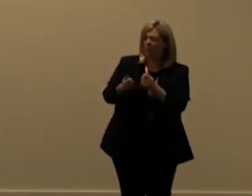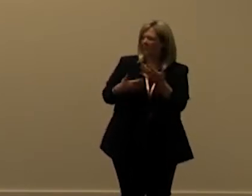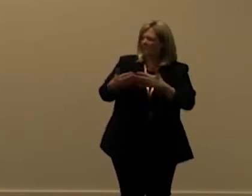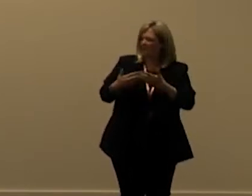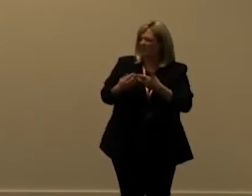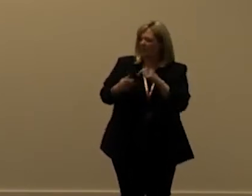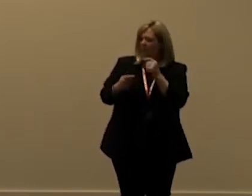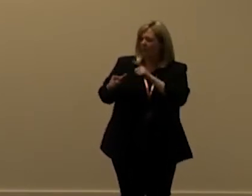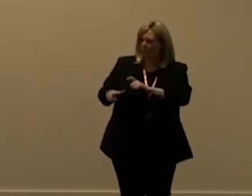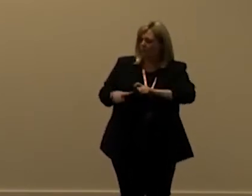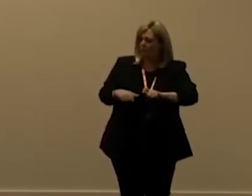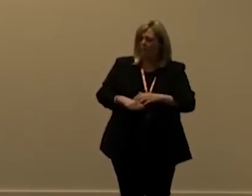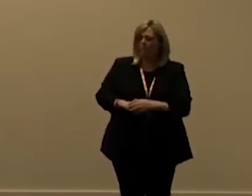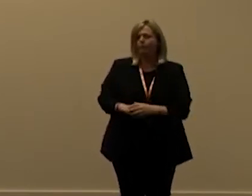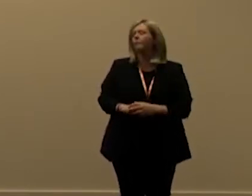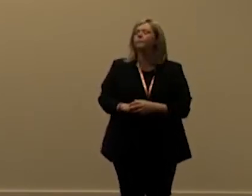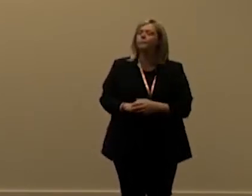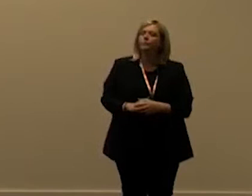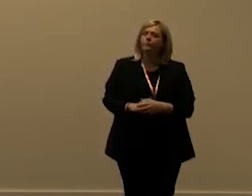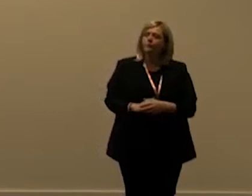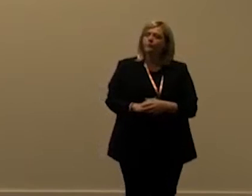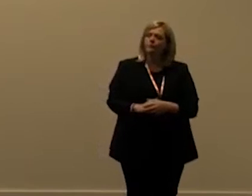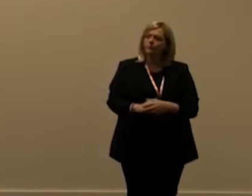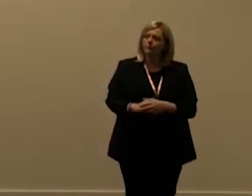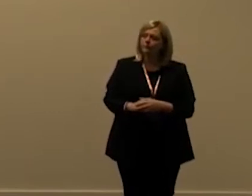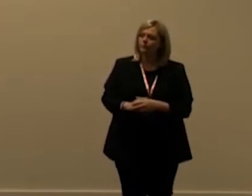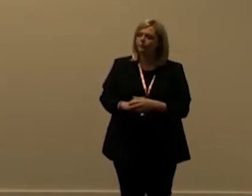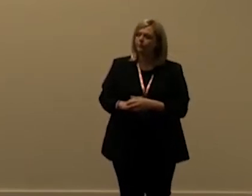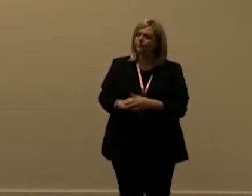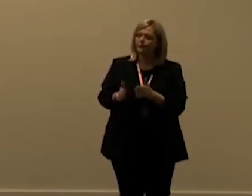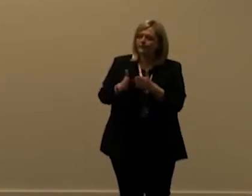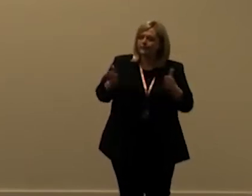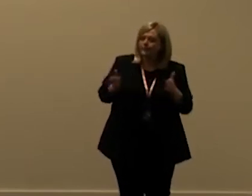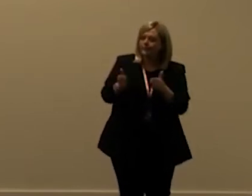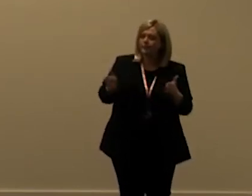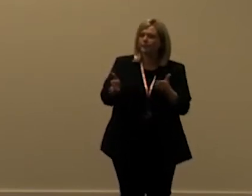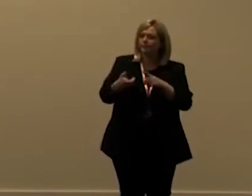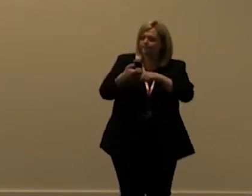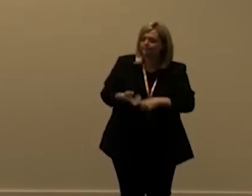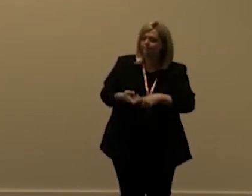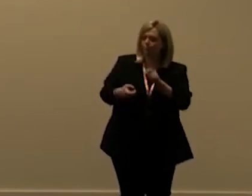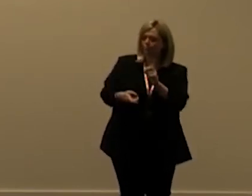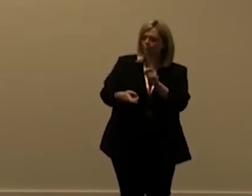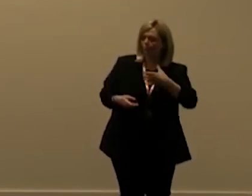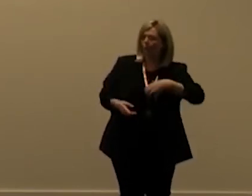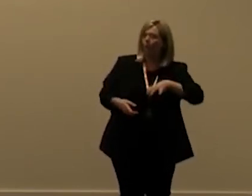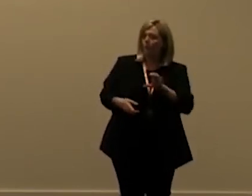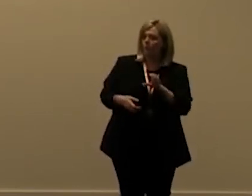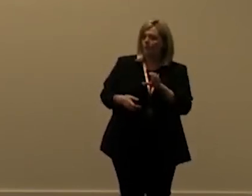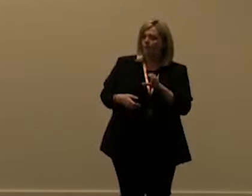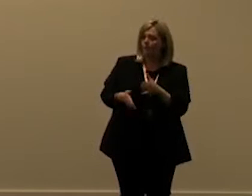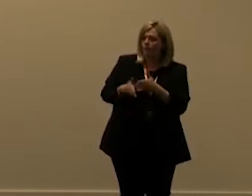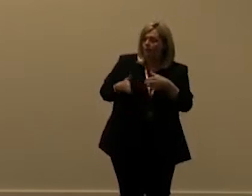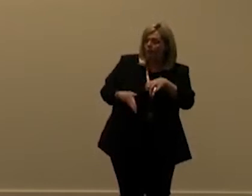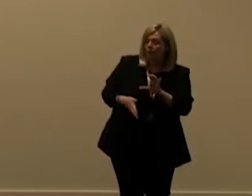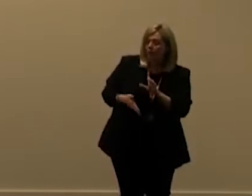um size is dependent on the license so the the bigger the license you have the